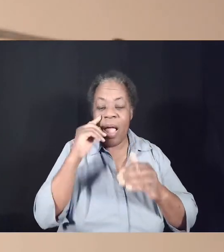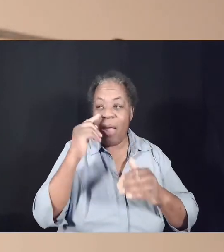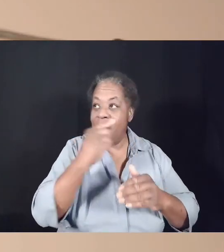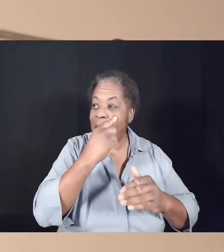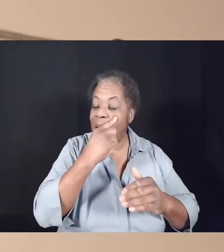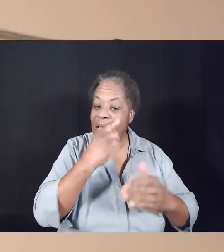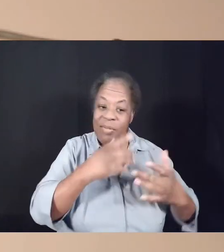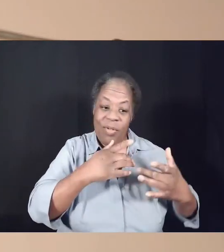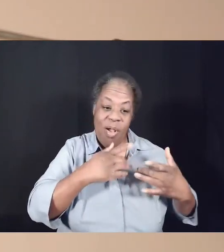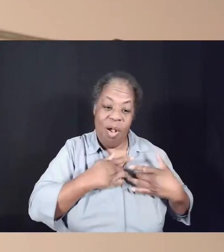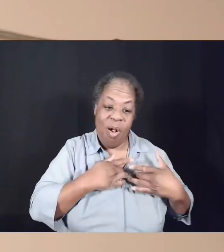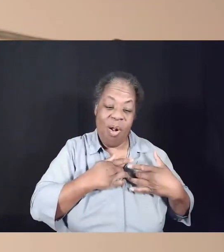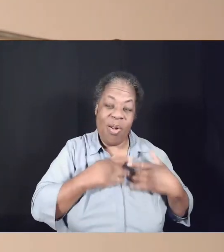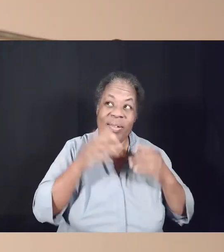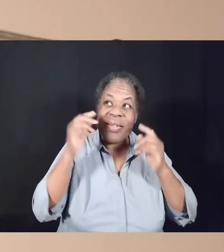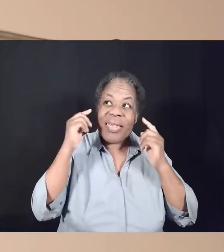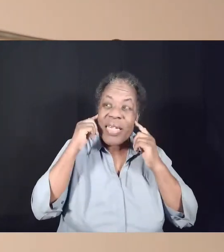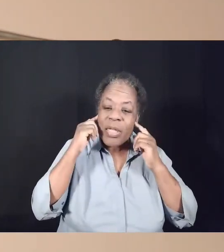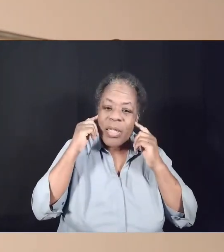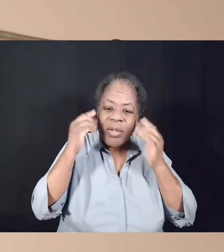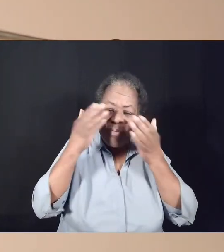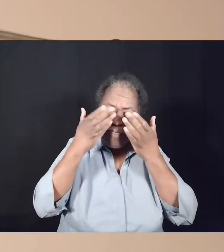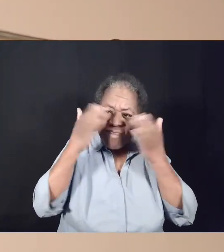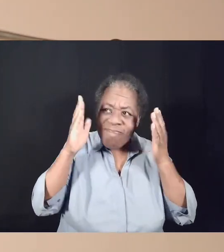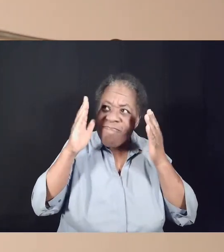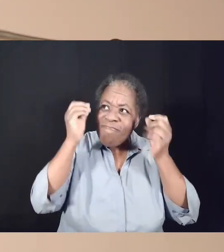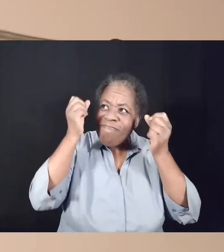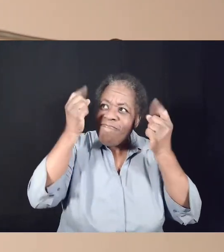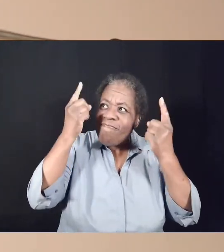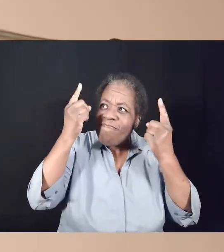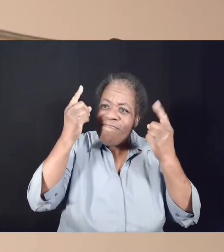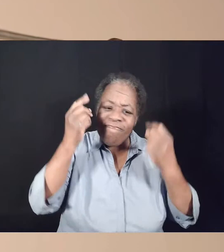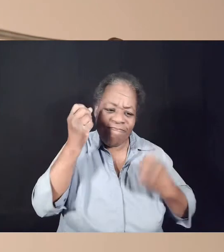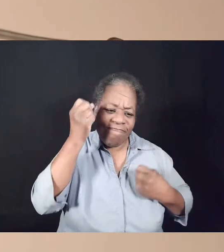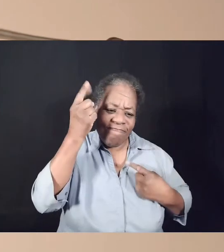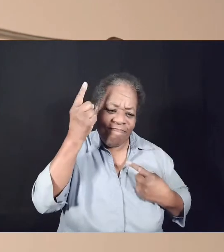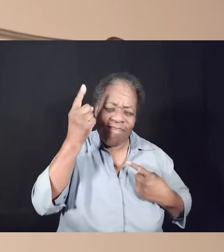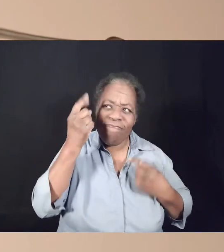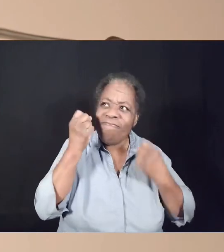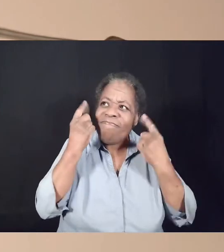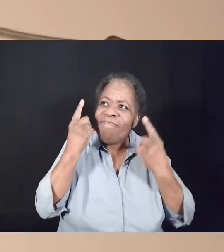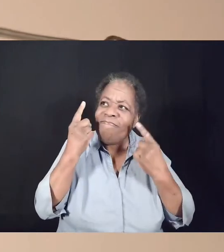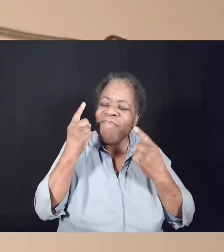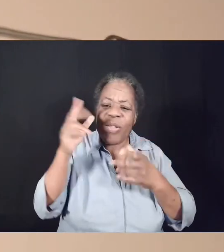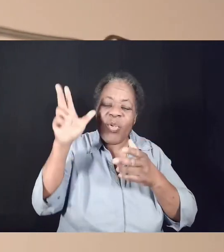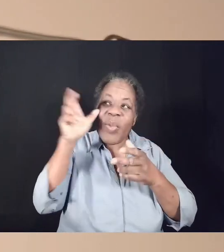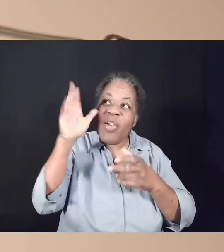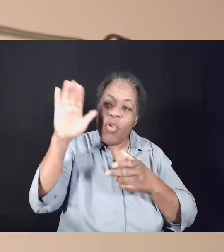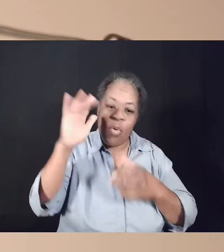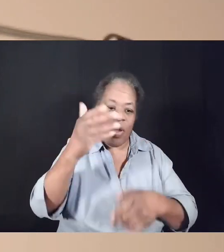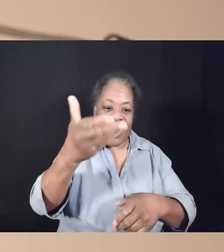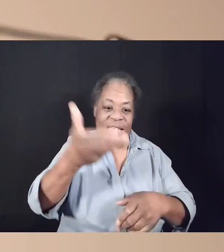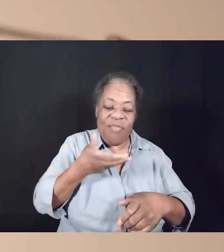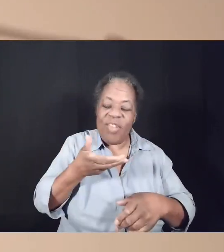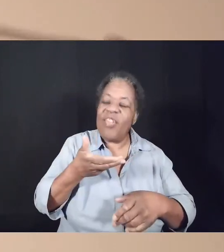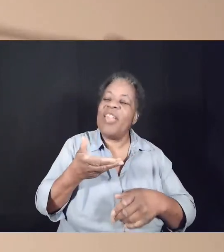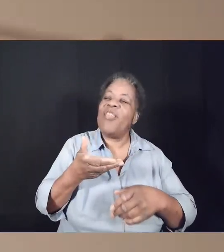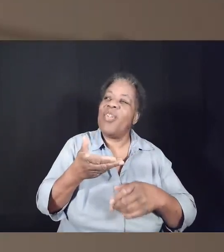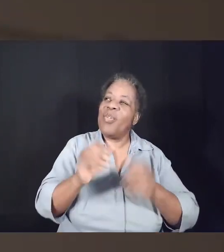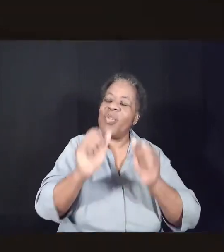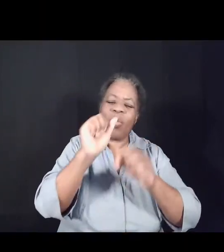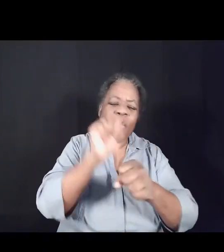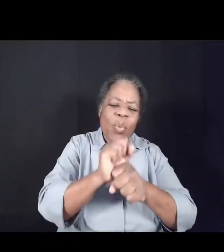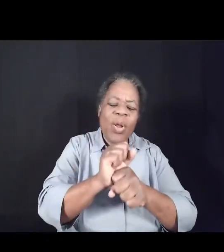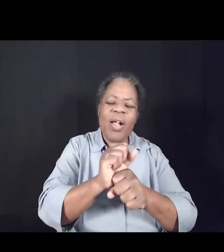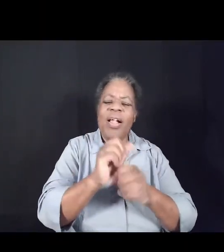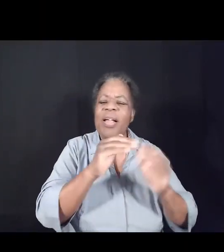ears during this time that we've set aside to hear your invitation to the work of justice today. Amen.